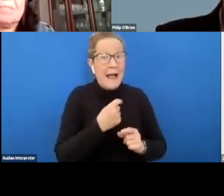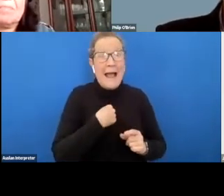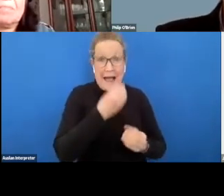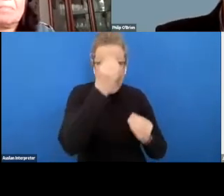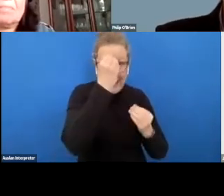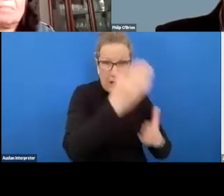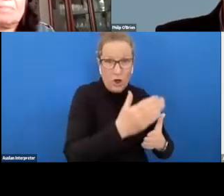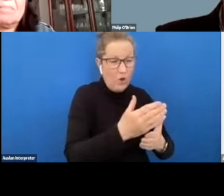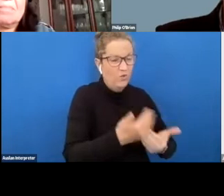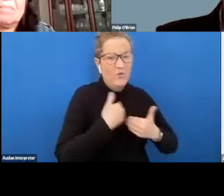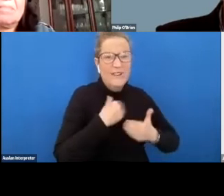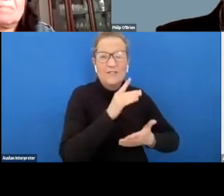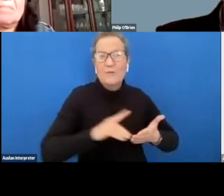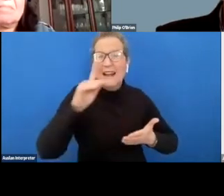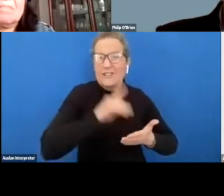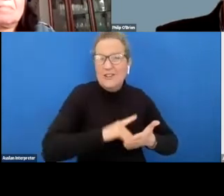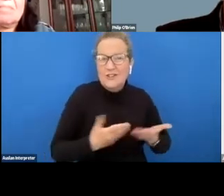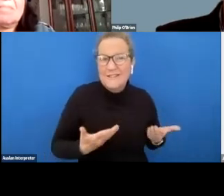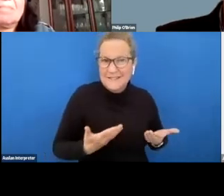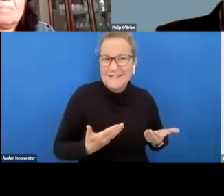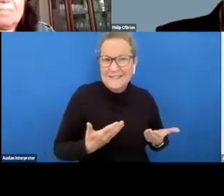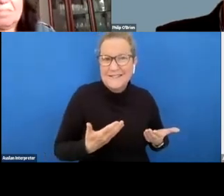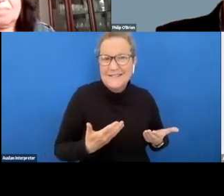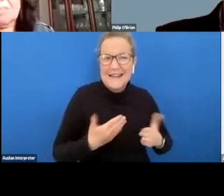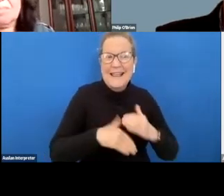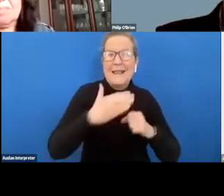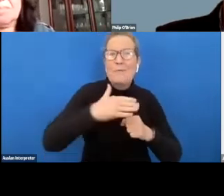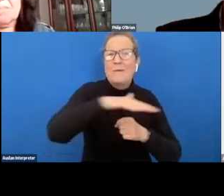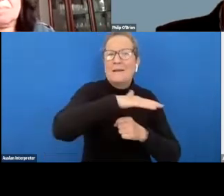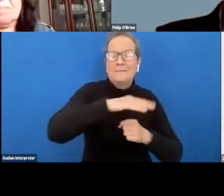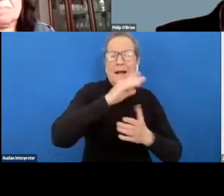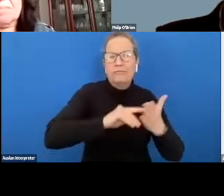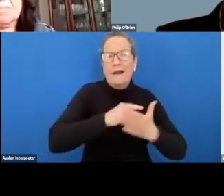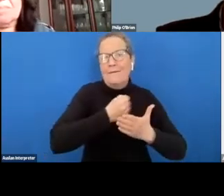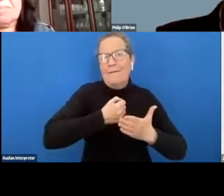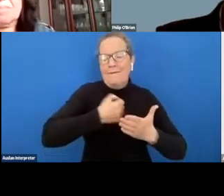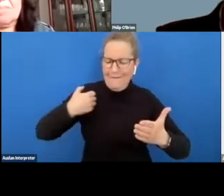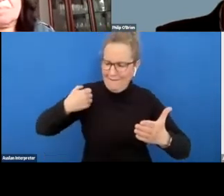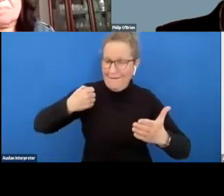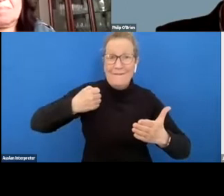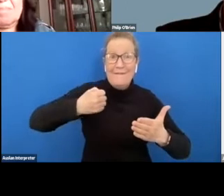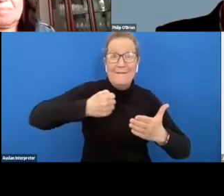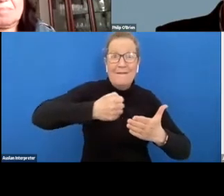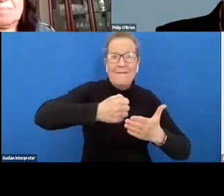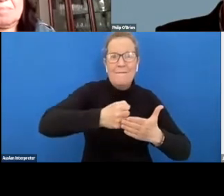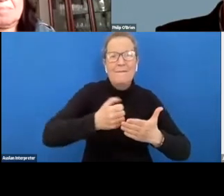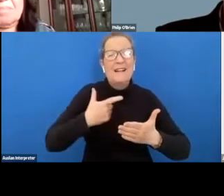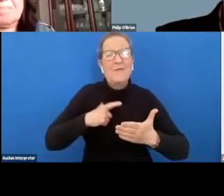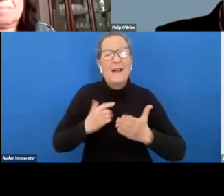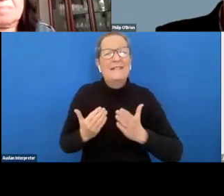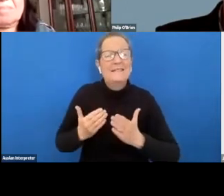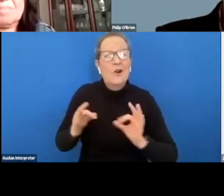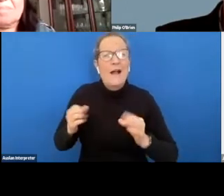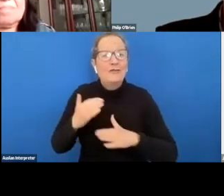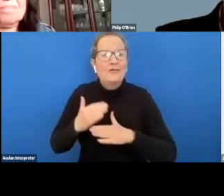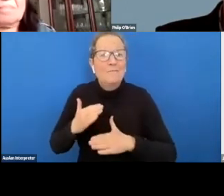a lot of people are discriminated against with disability in the employment space there's a history of that it contributes to unemployment so in a